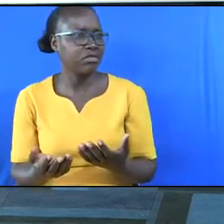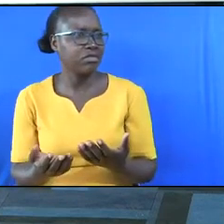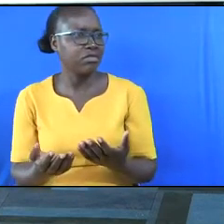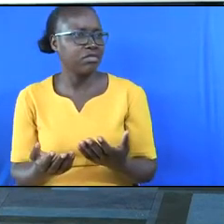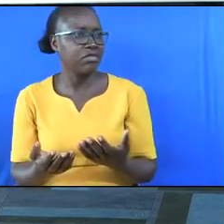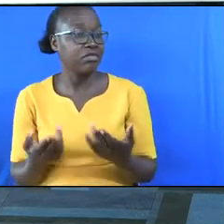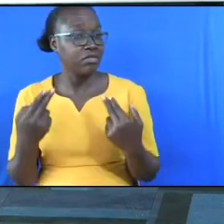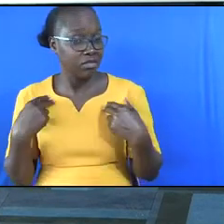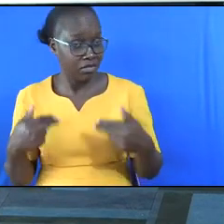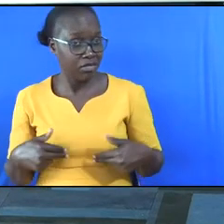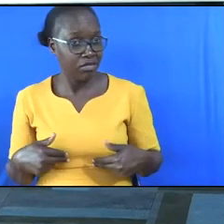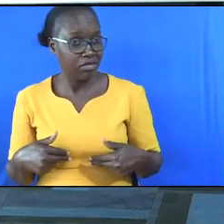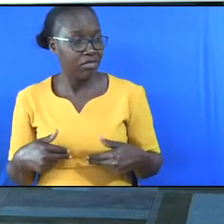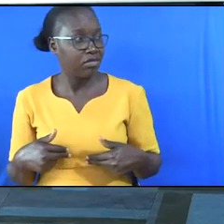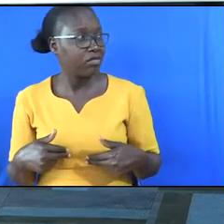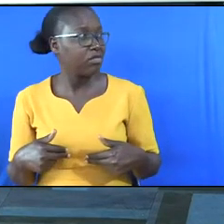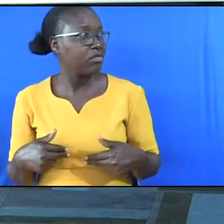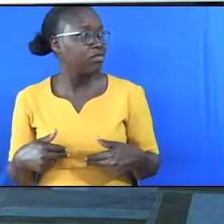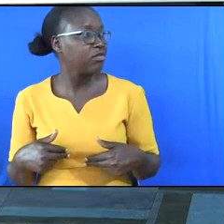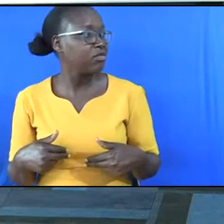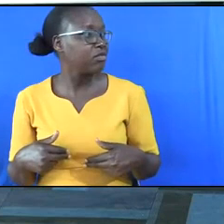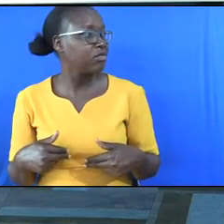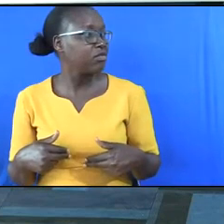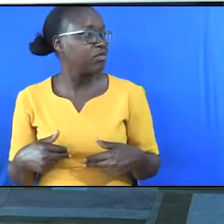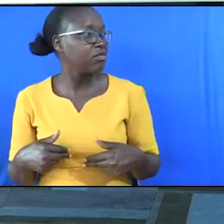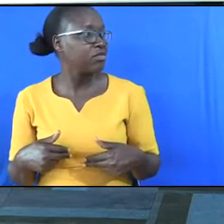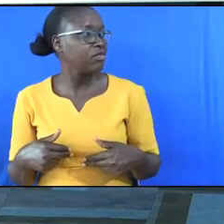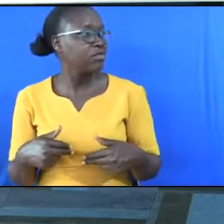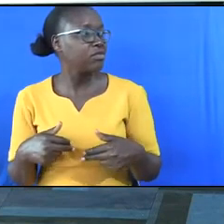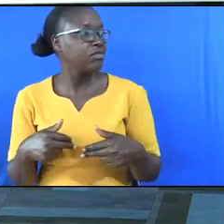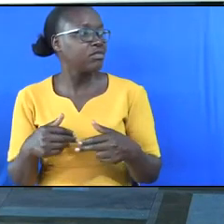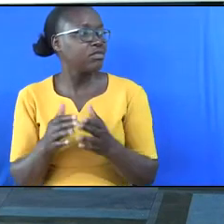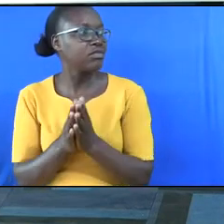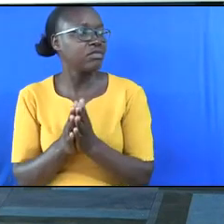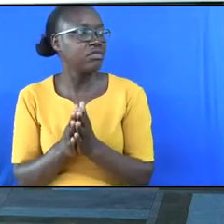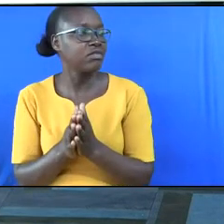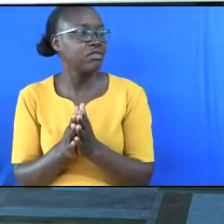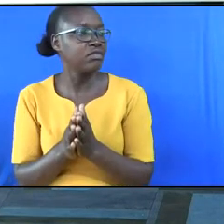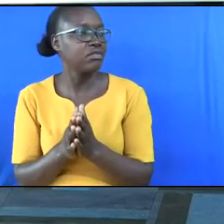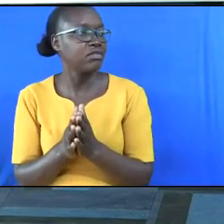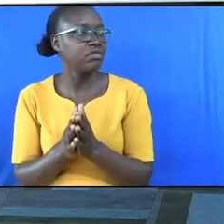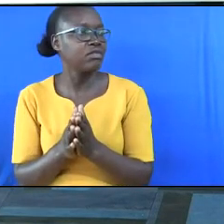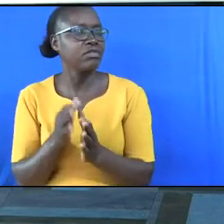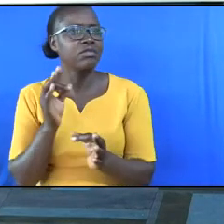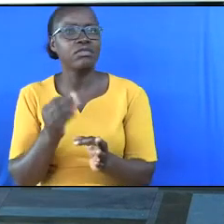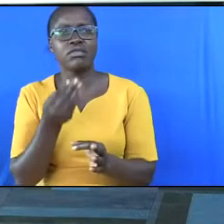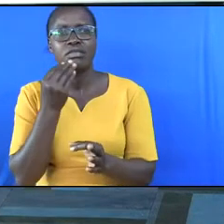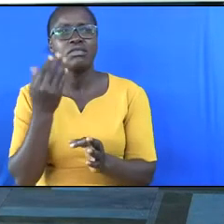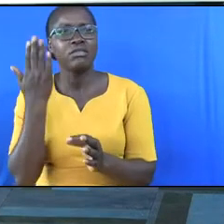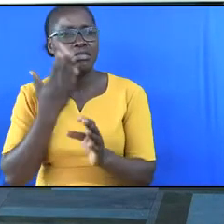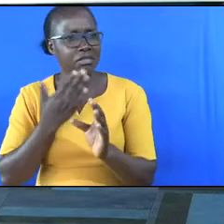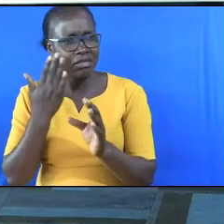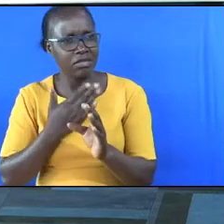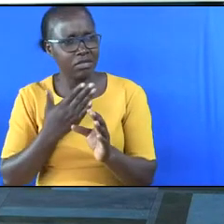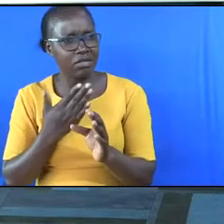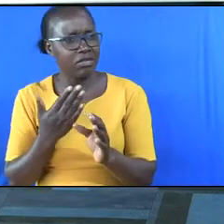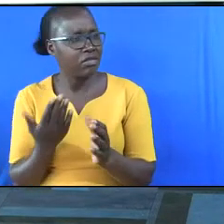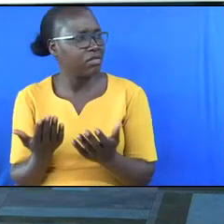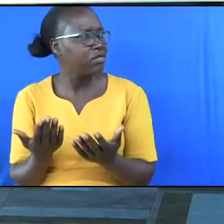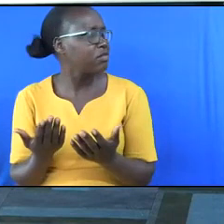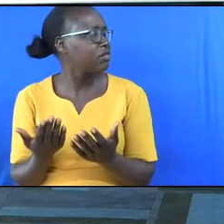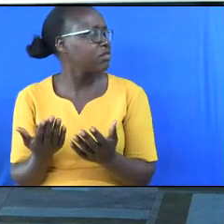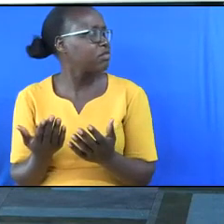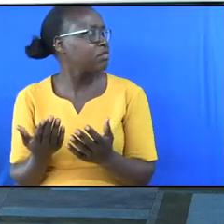In heaven, I want to tell you again, there will be no meat in heaven. To eat meat, something ought to die,